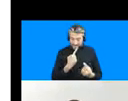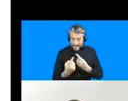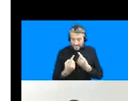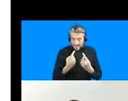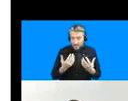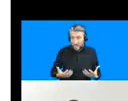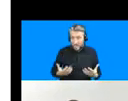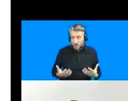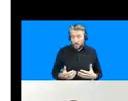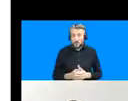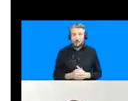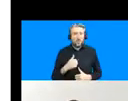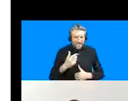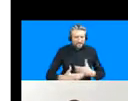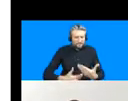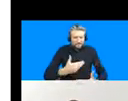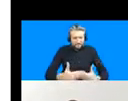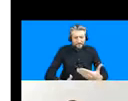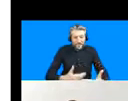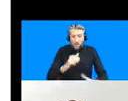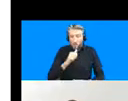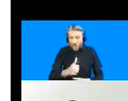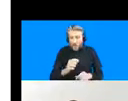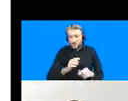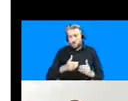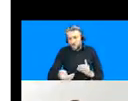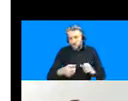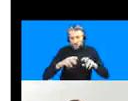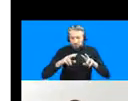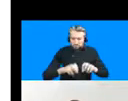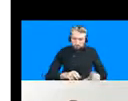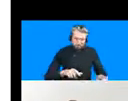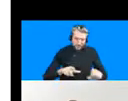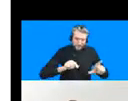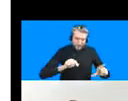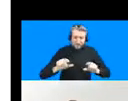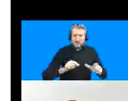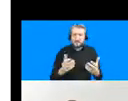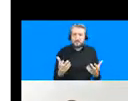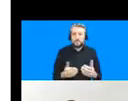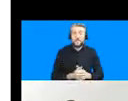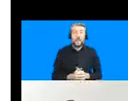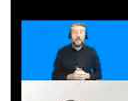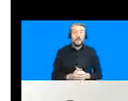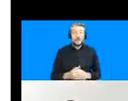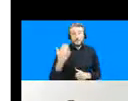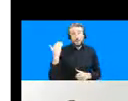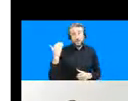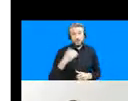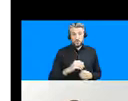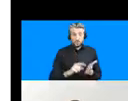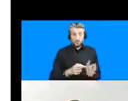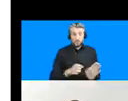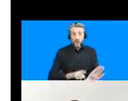of you know as we go along uh we're going to sort unpack it even further so during this time period which was uh you know july